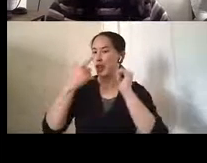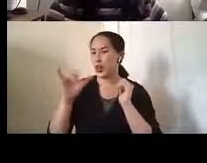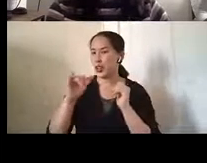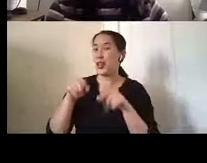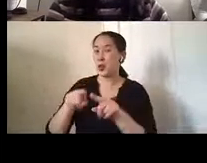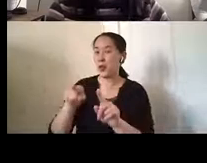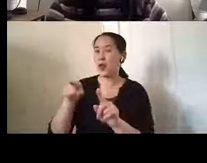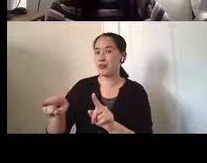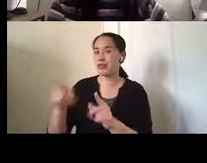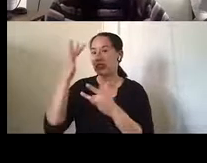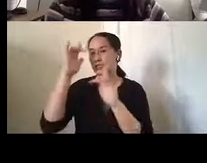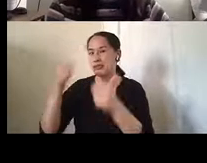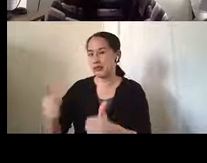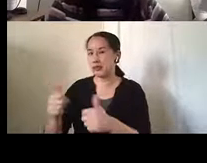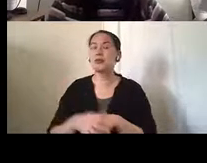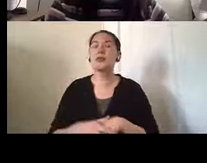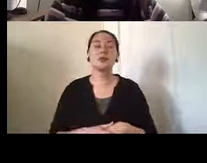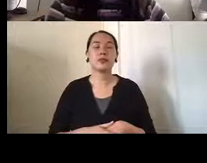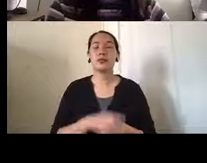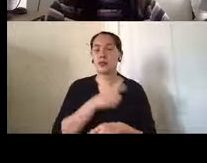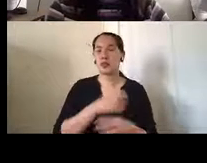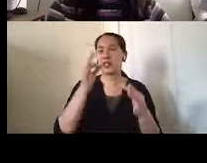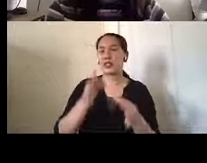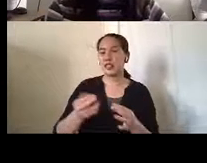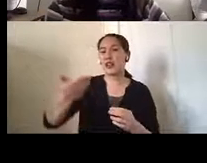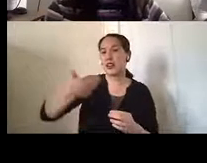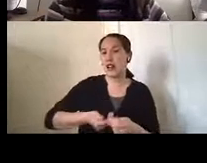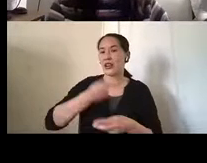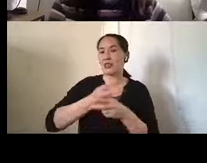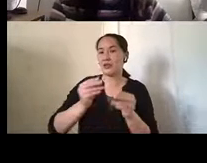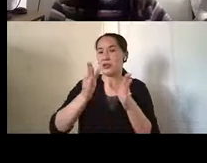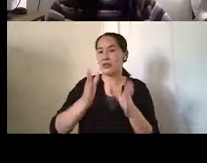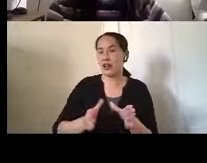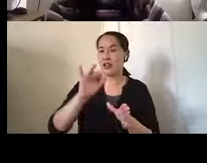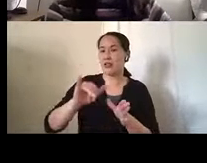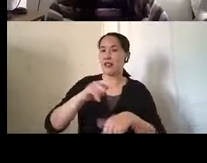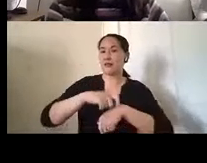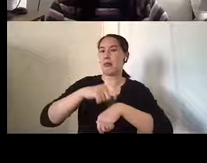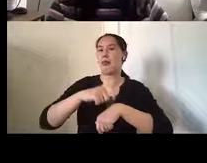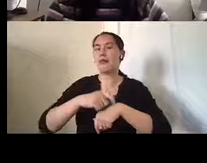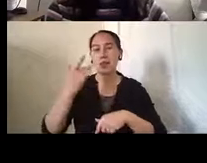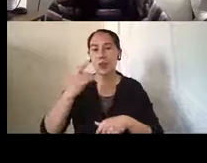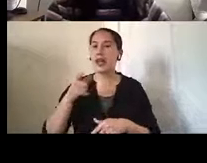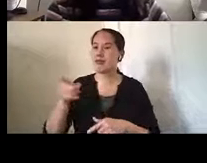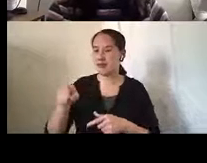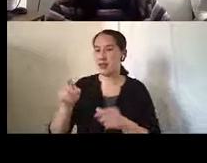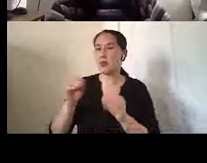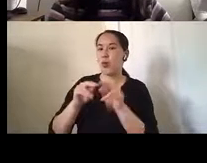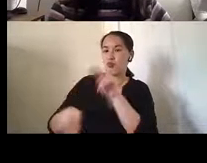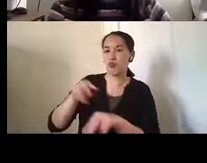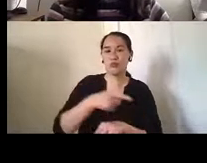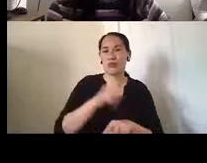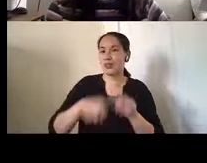She decided to hire a caregiver at this stage because she felt he needed more supervision than she could